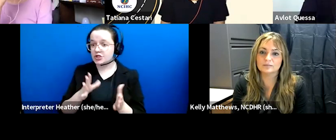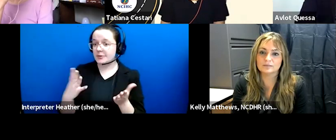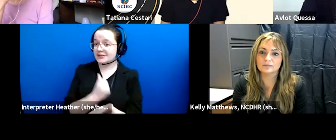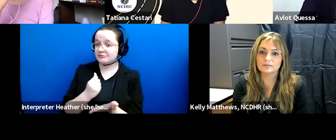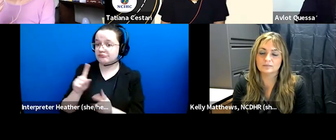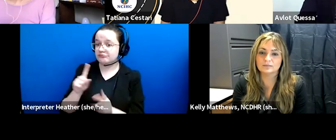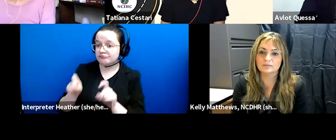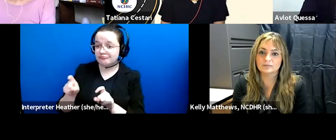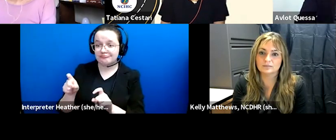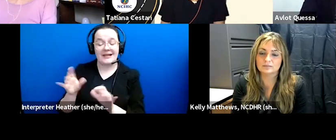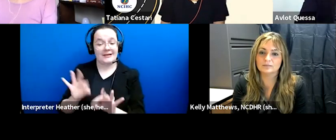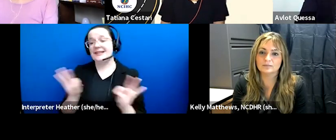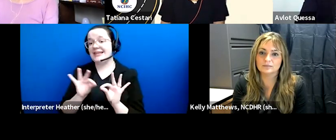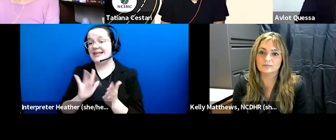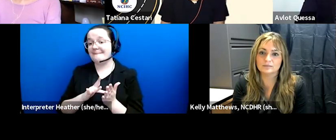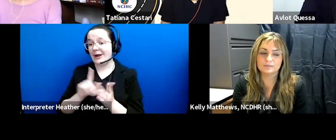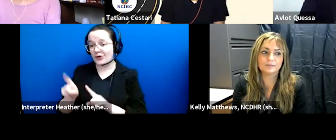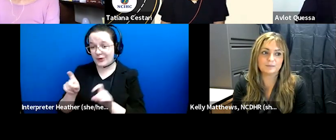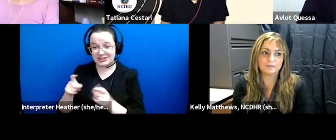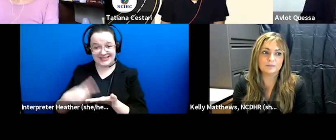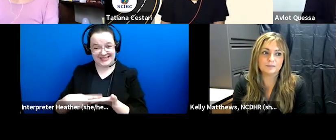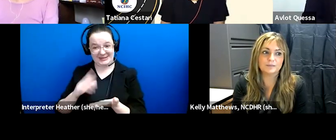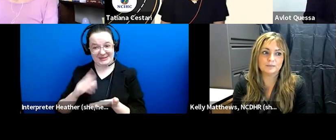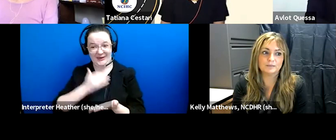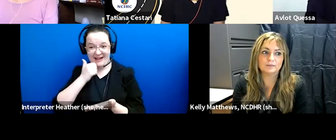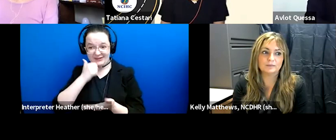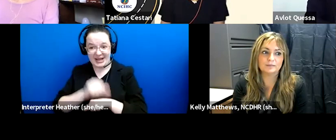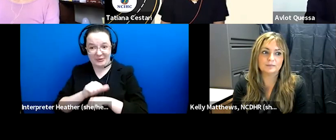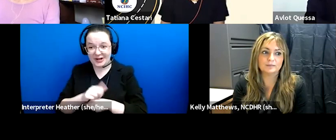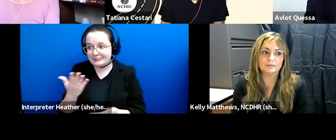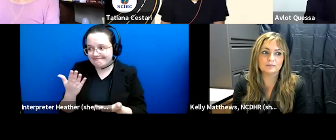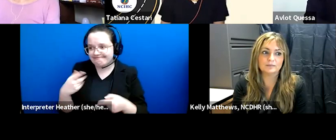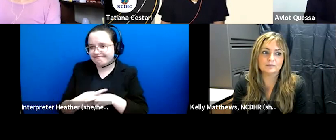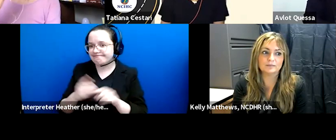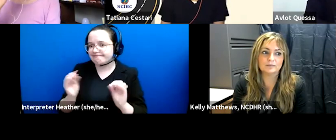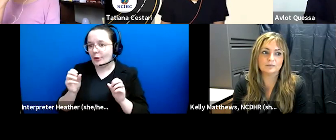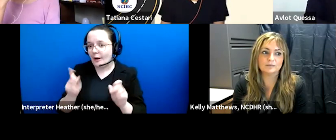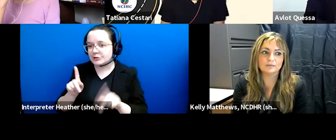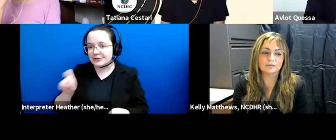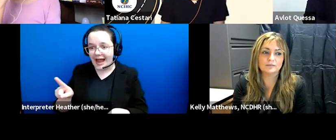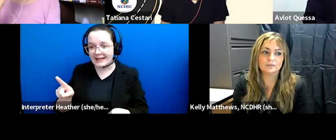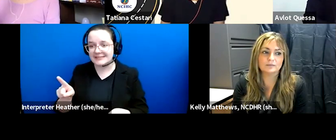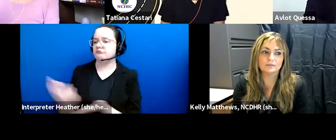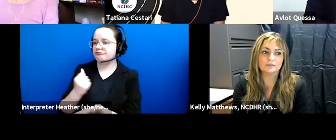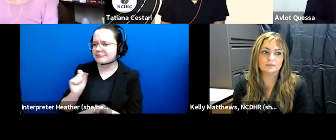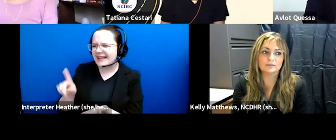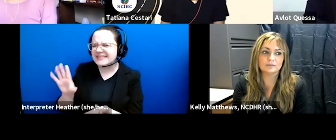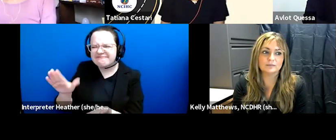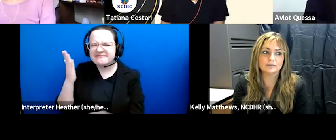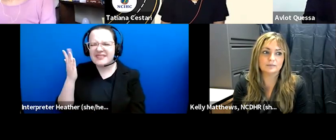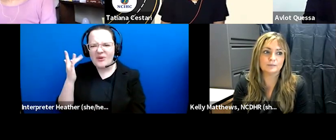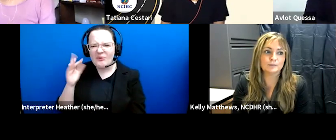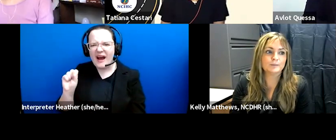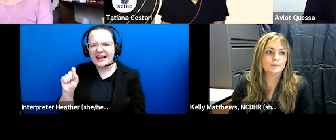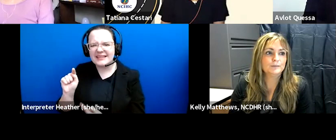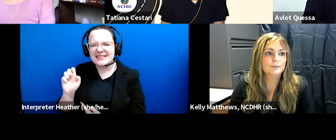questions that we may not get to ask in our day-to-day work um you know like well well why is it that steroids